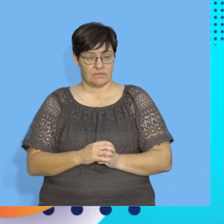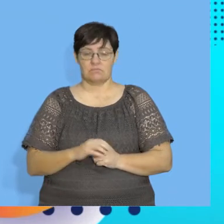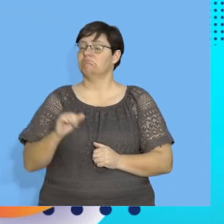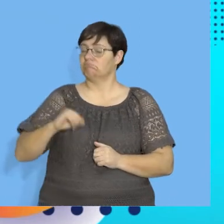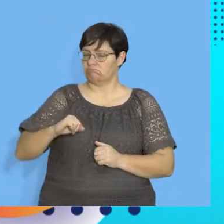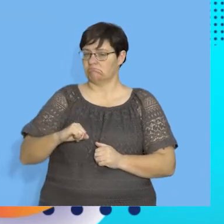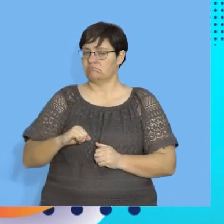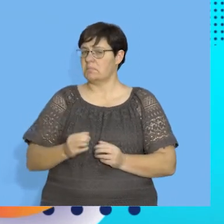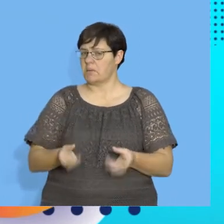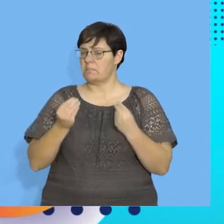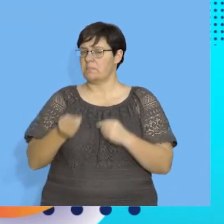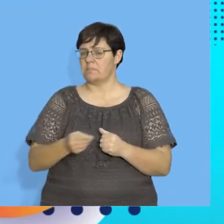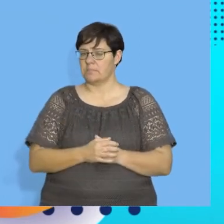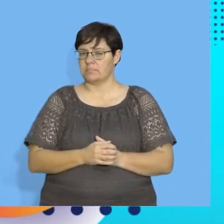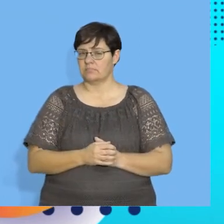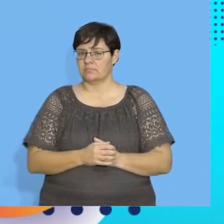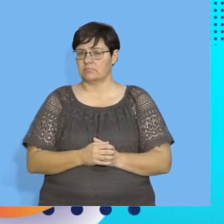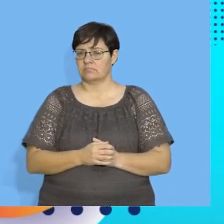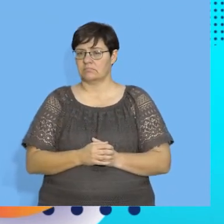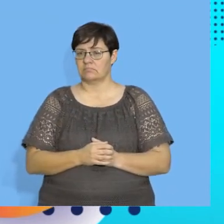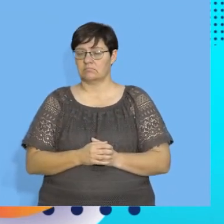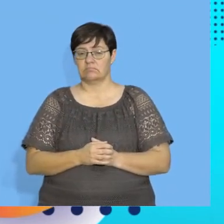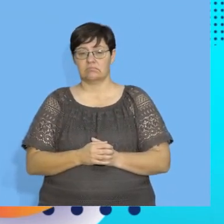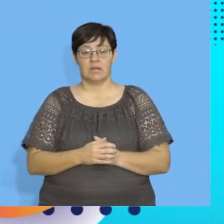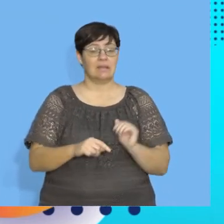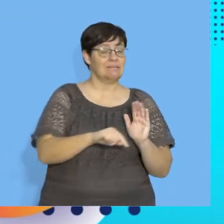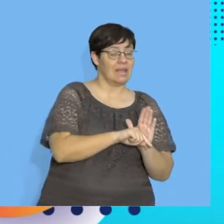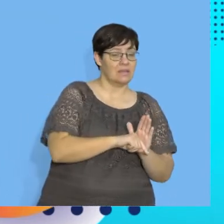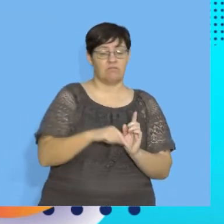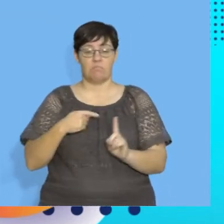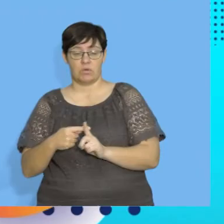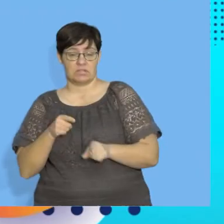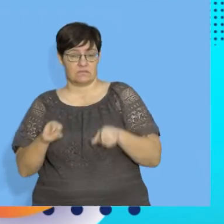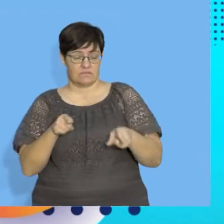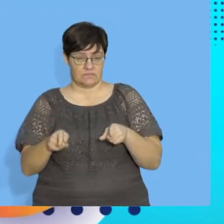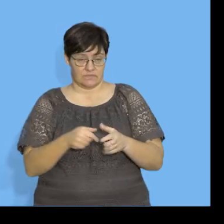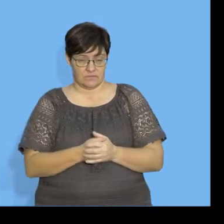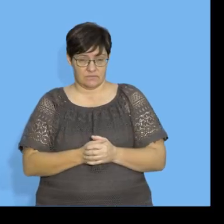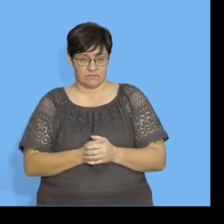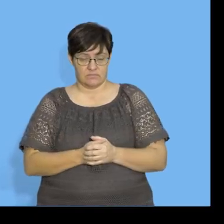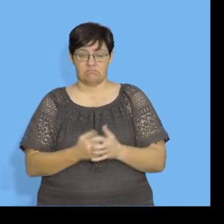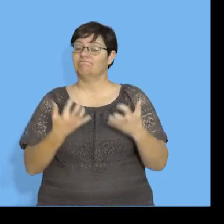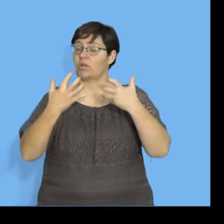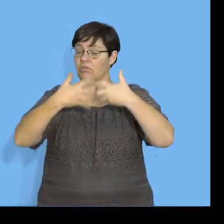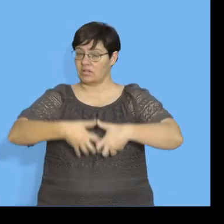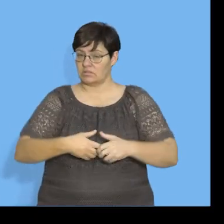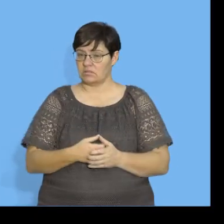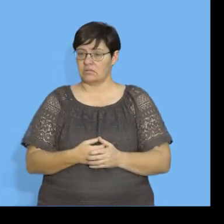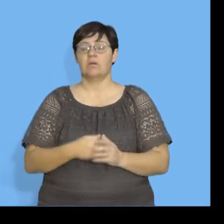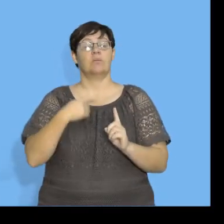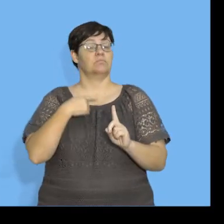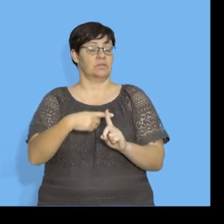Yes, I think it exists. Is a correlation negative or positive? I think the correlation is actually